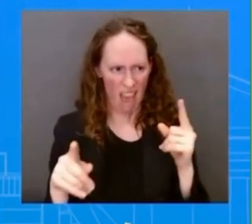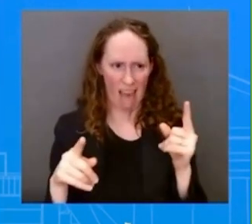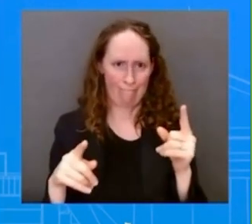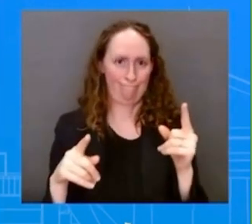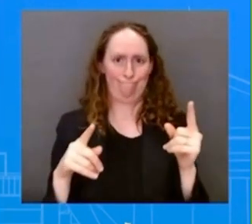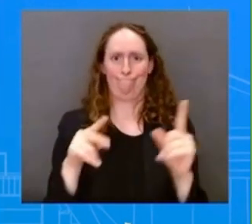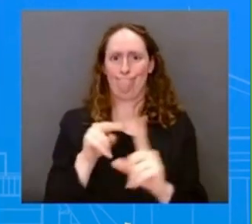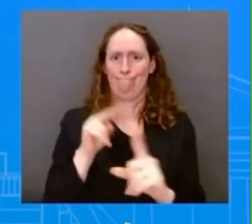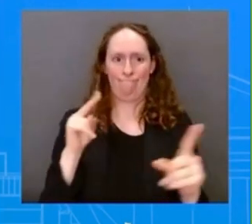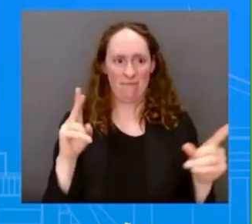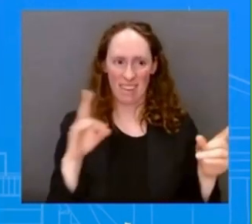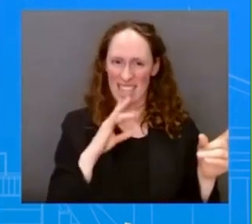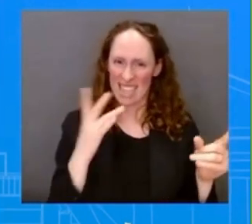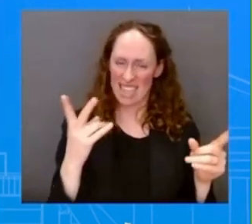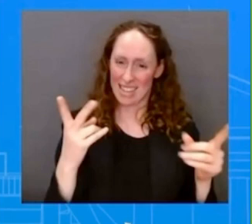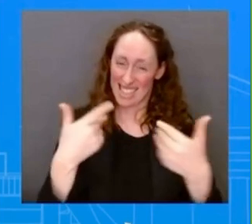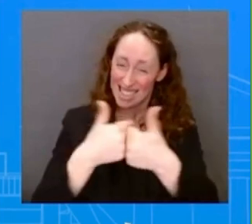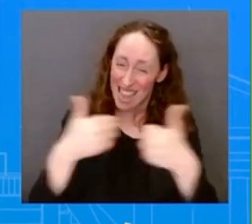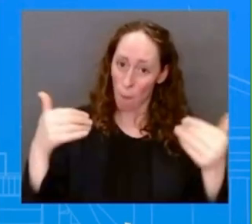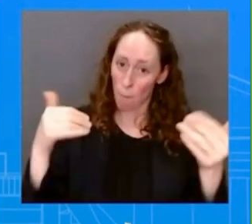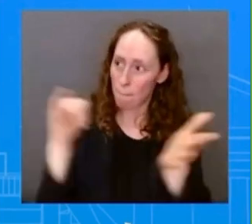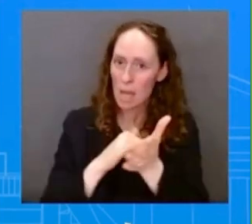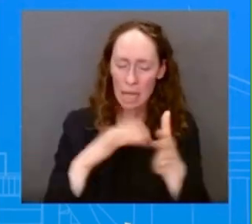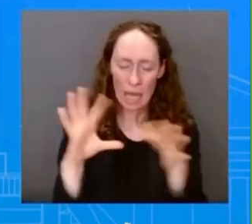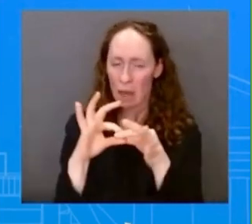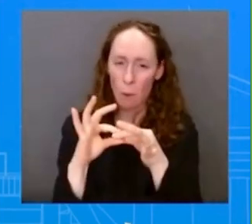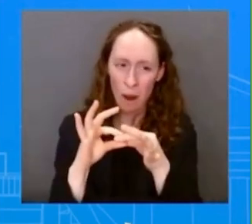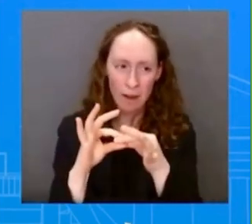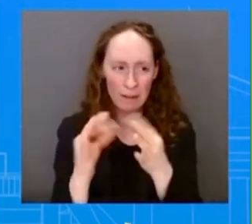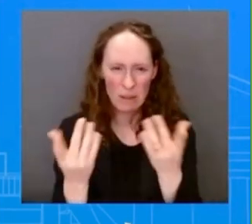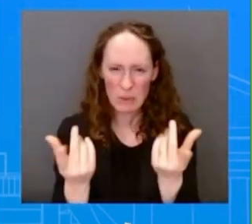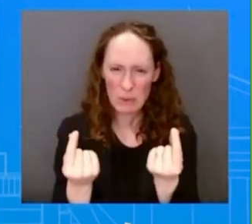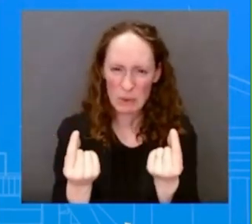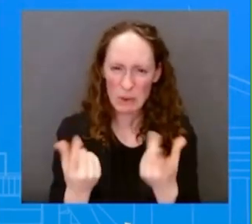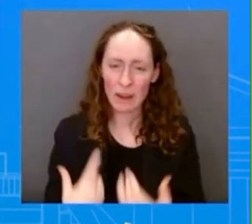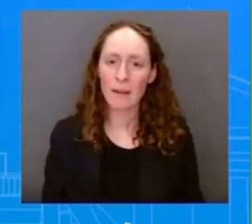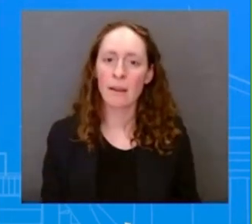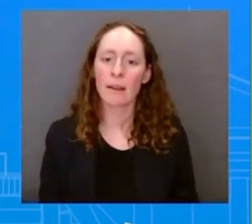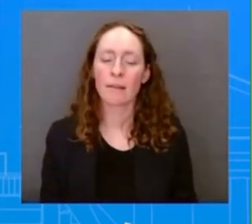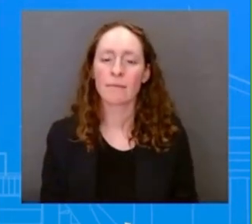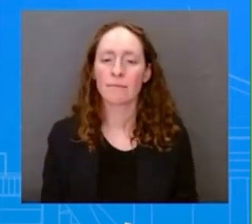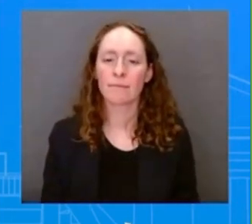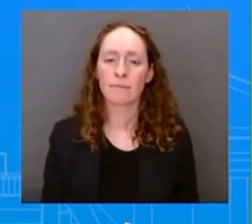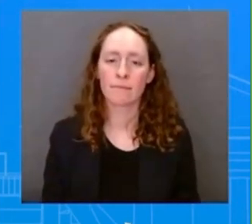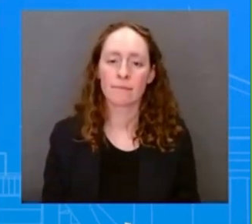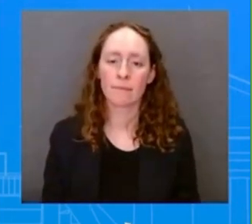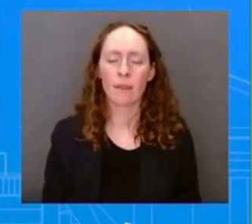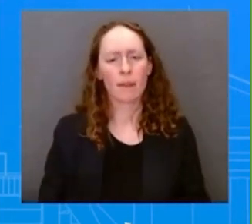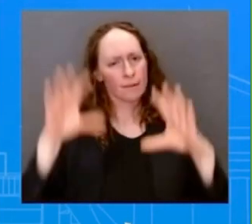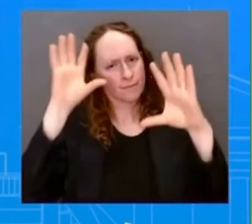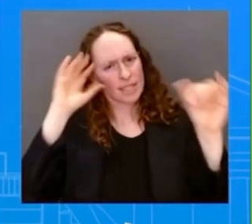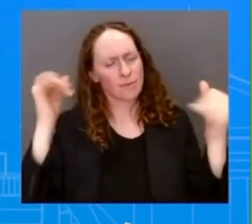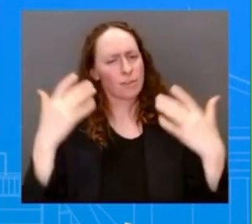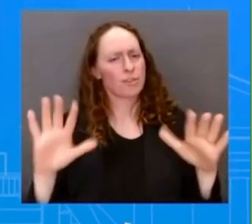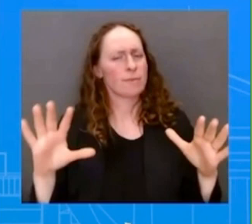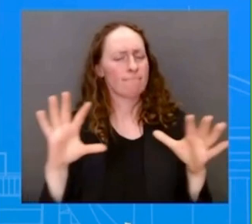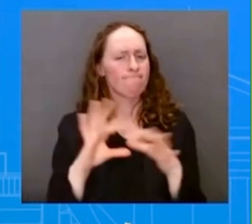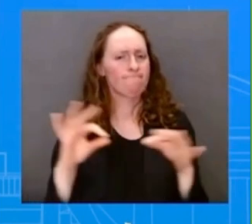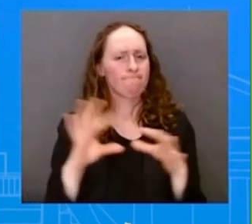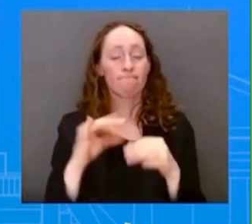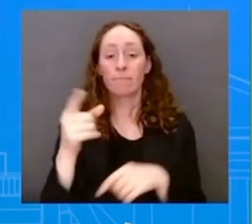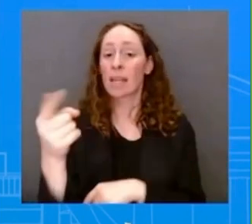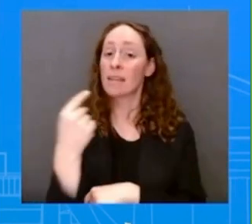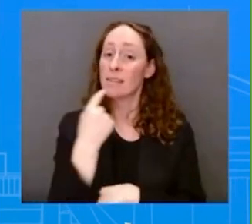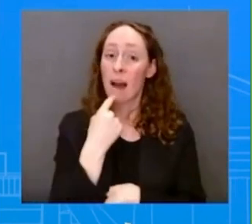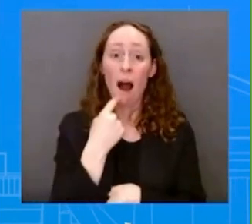and the President said this yesterday. I'm going to make sure I quote him right. Um, basically, he said, I don't know what